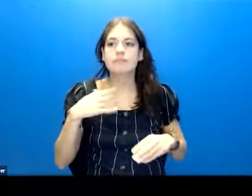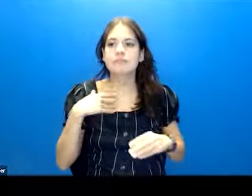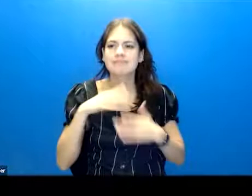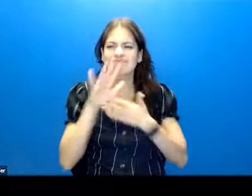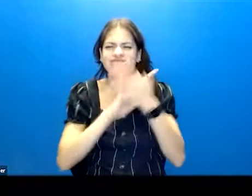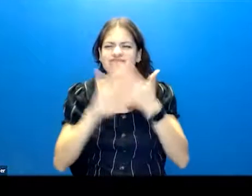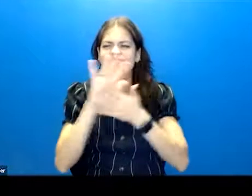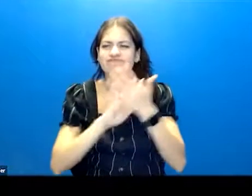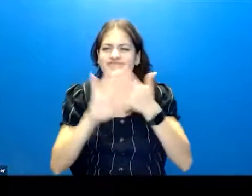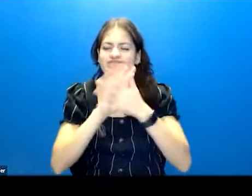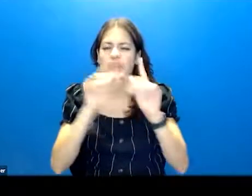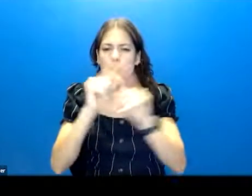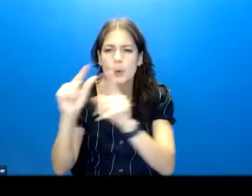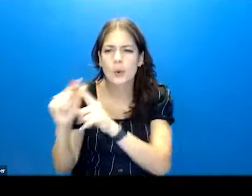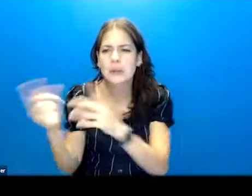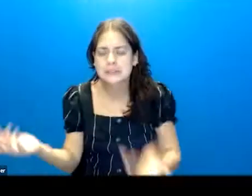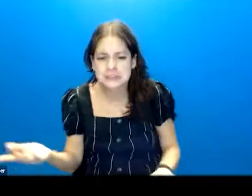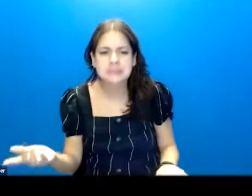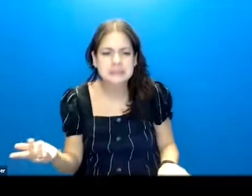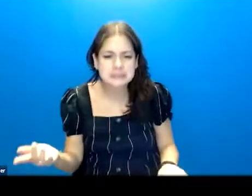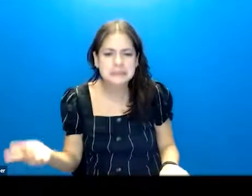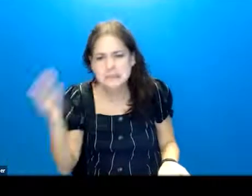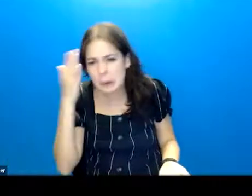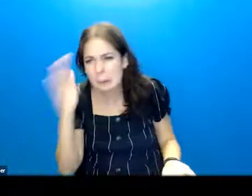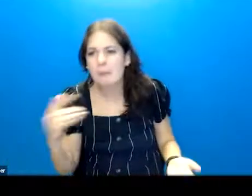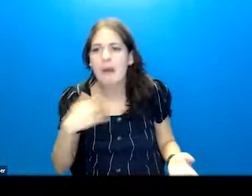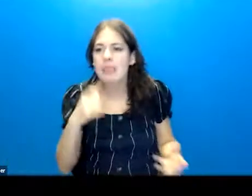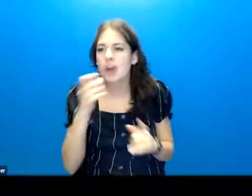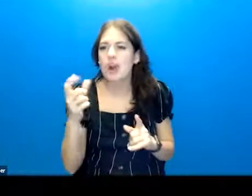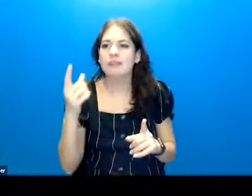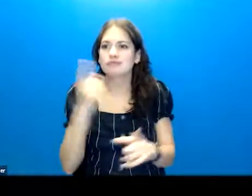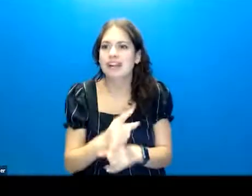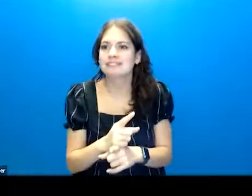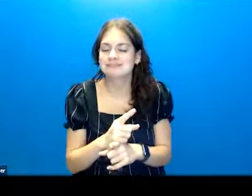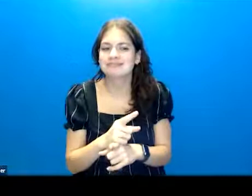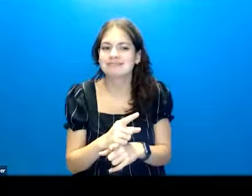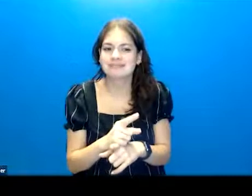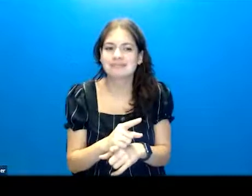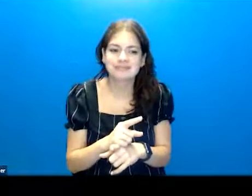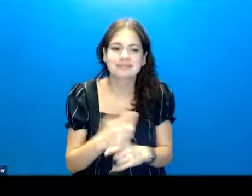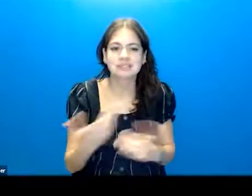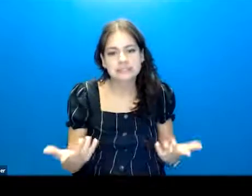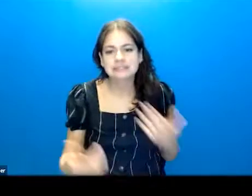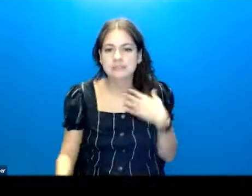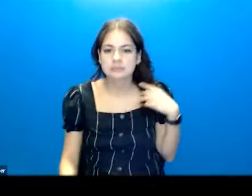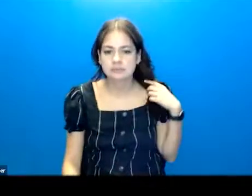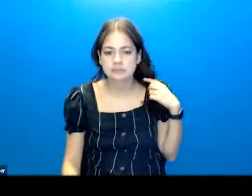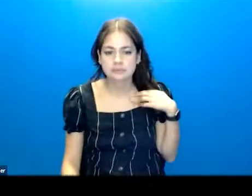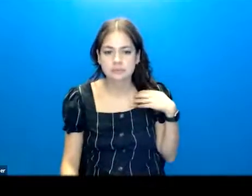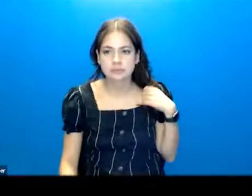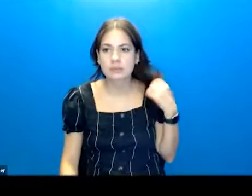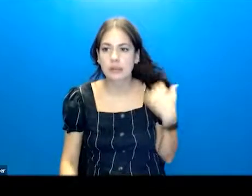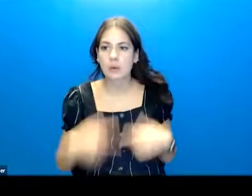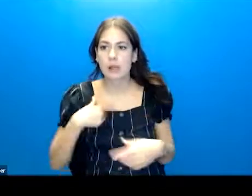terms, oftentimes they're pejorative and they're incorrect. So one of the things I love about